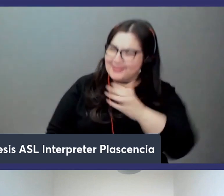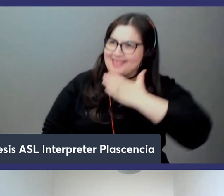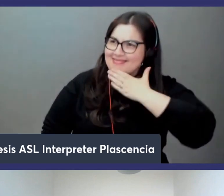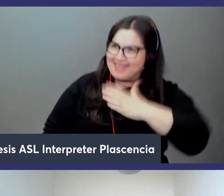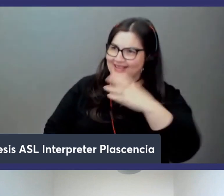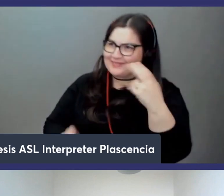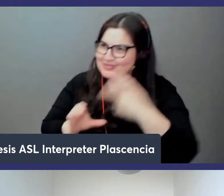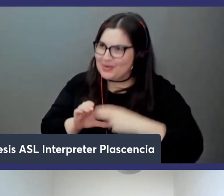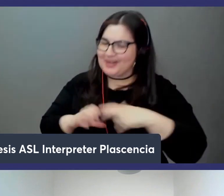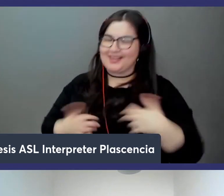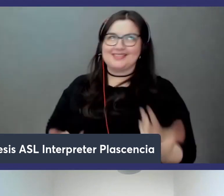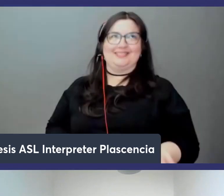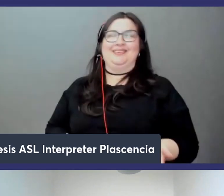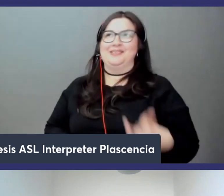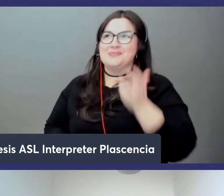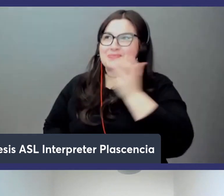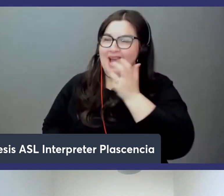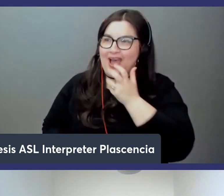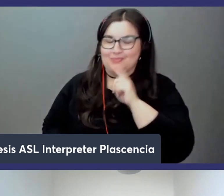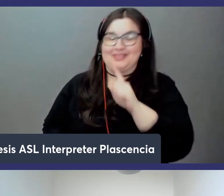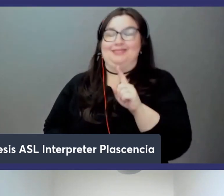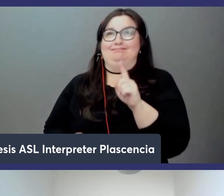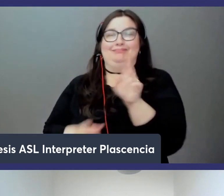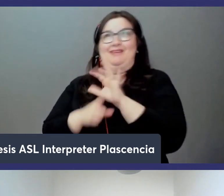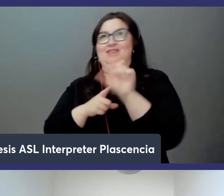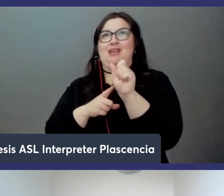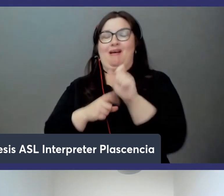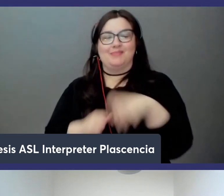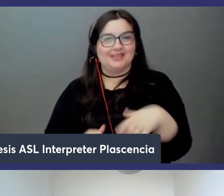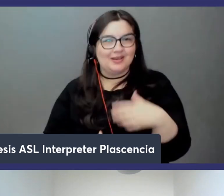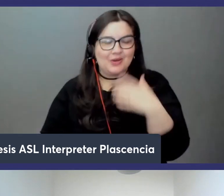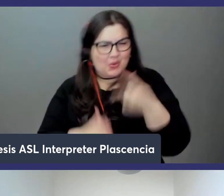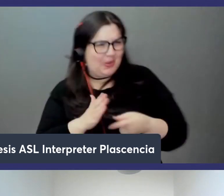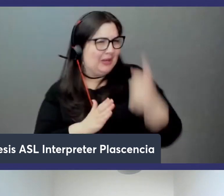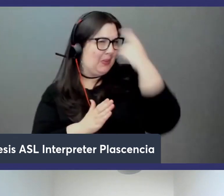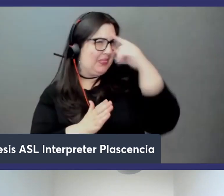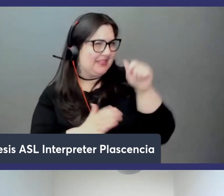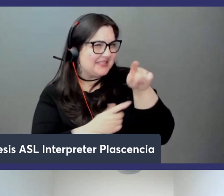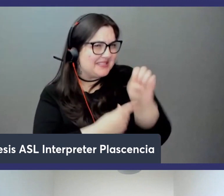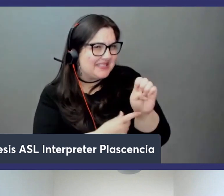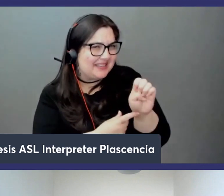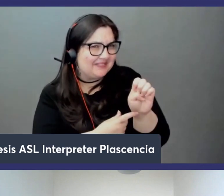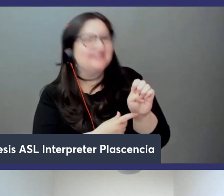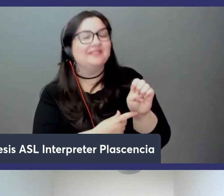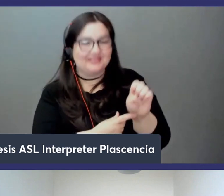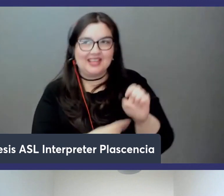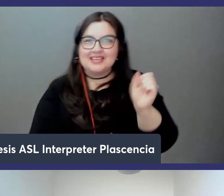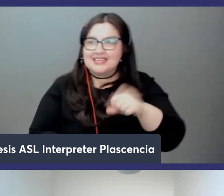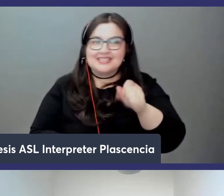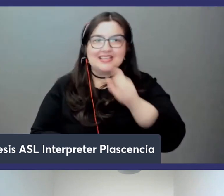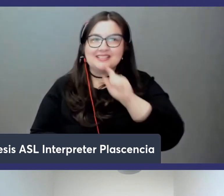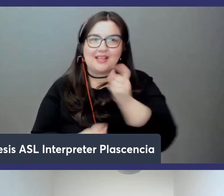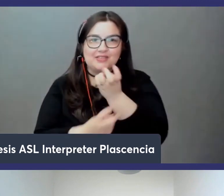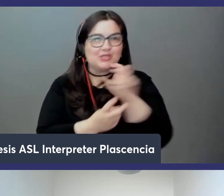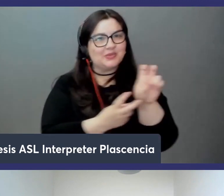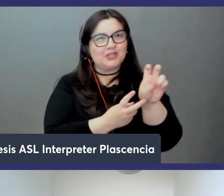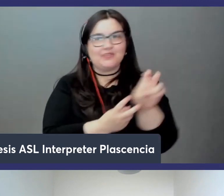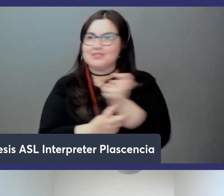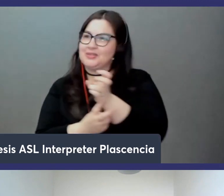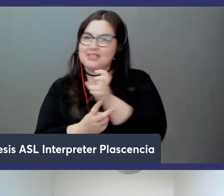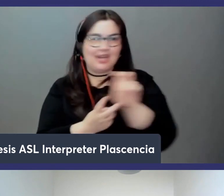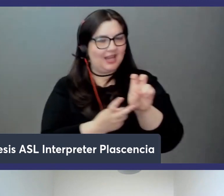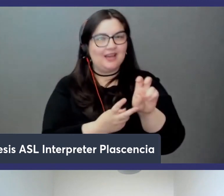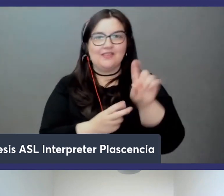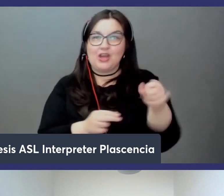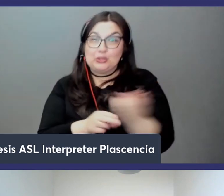us that was uh that was phenomenal what do you think steve i think it's great i love the the way you can just switch over and you can you know if you're